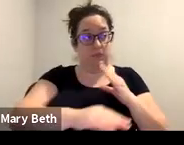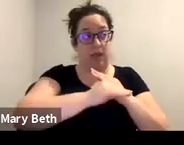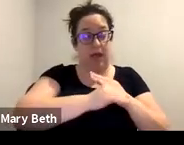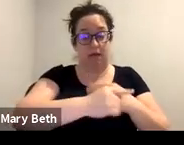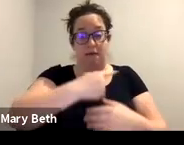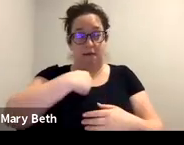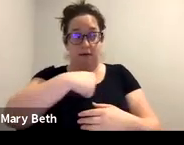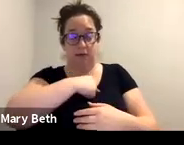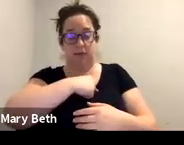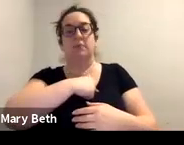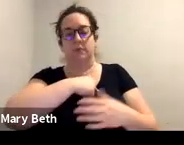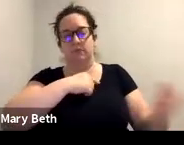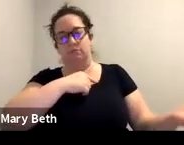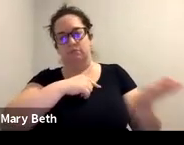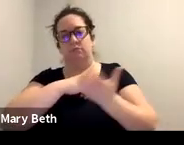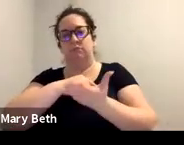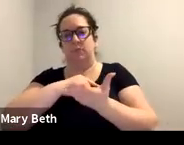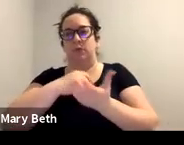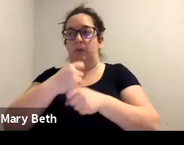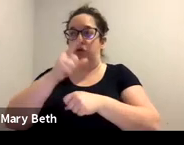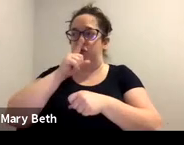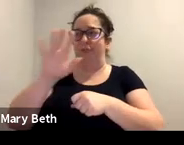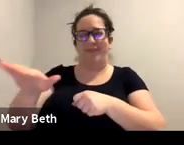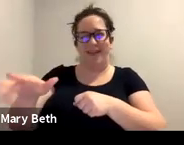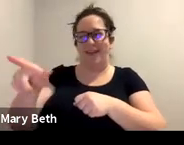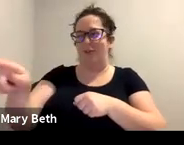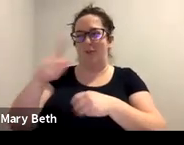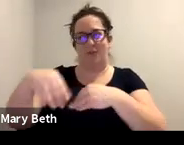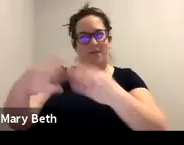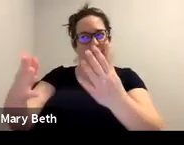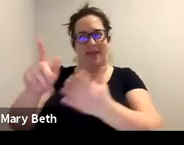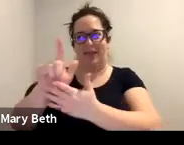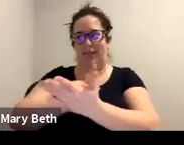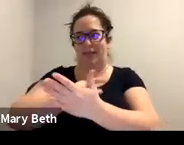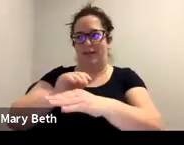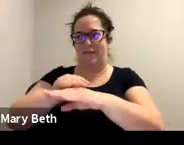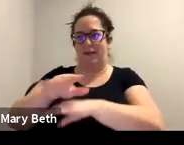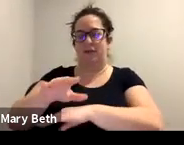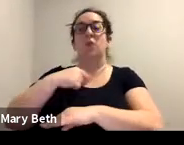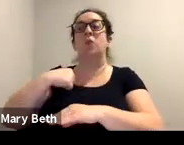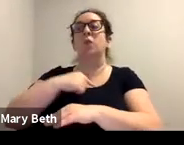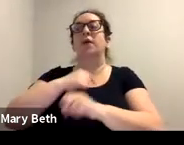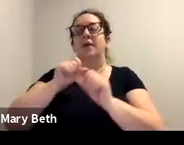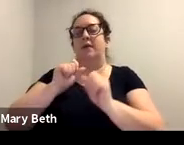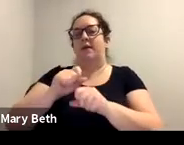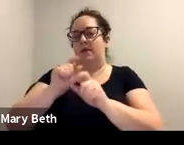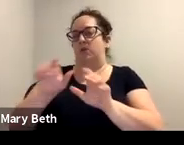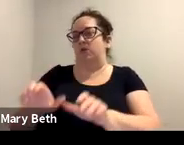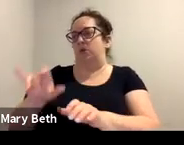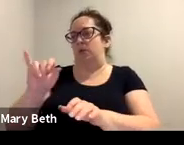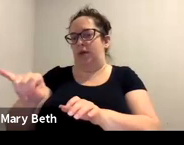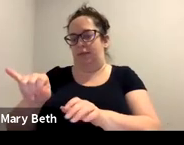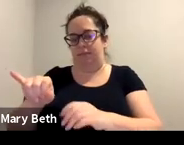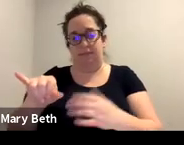one that's providing legal advice. We can do that with the client and then, um, have you support the client, uh, the survivor,